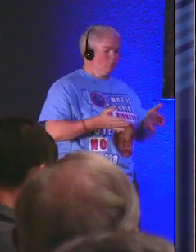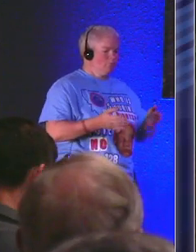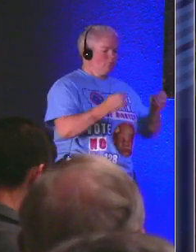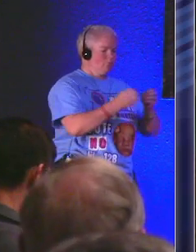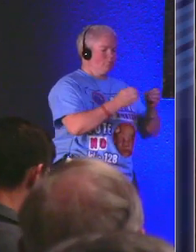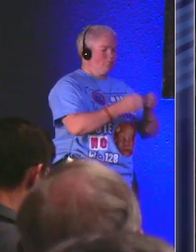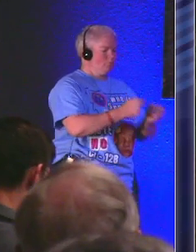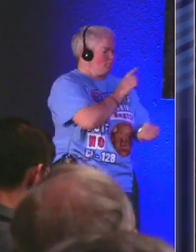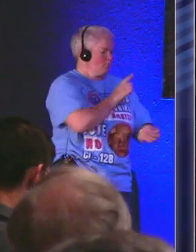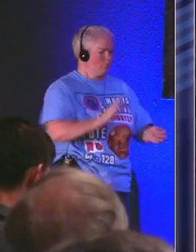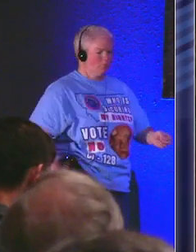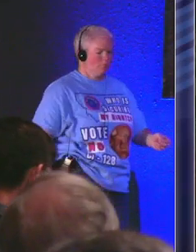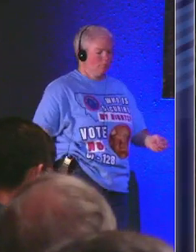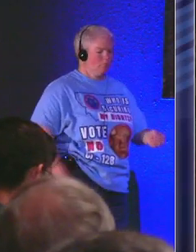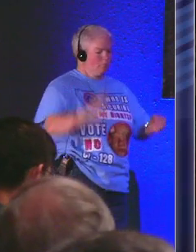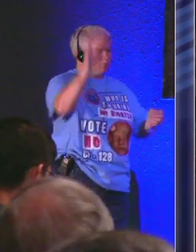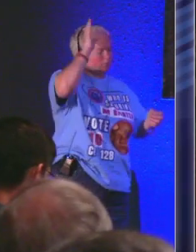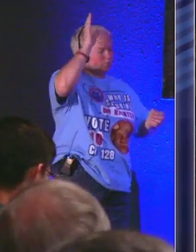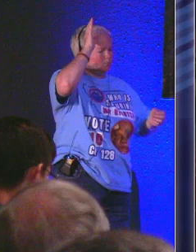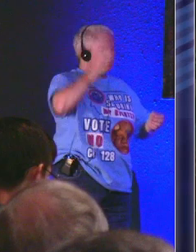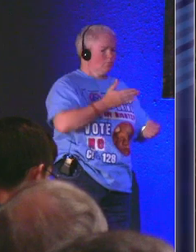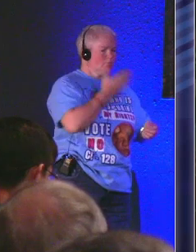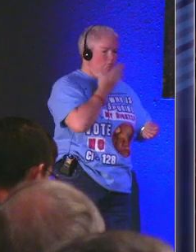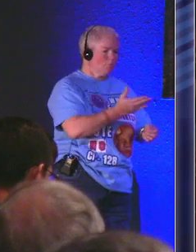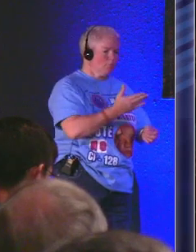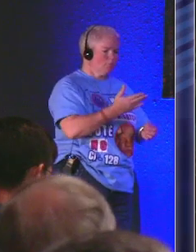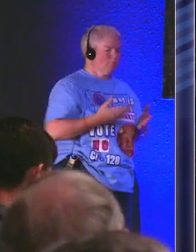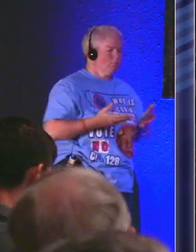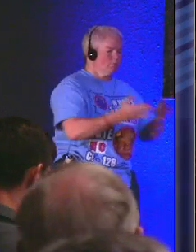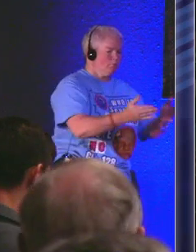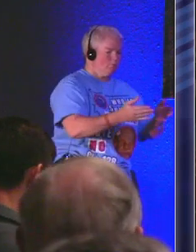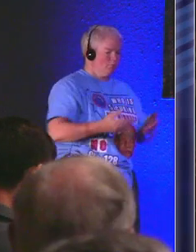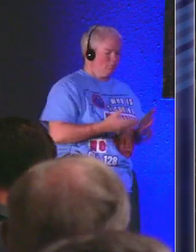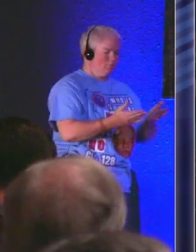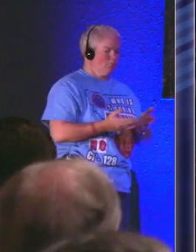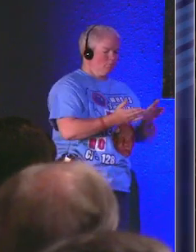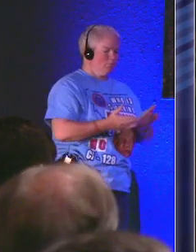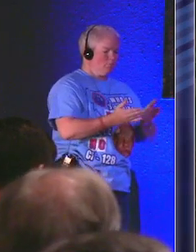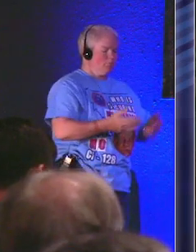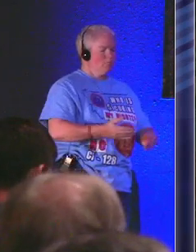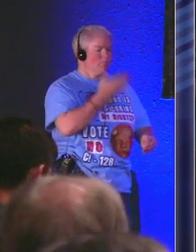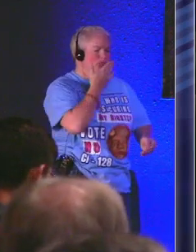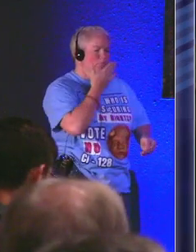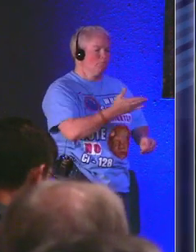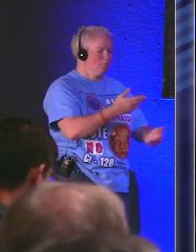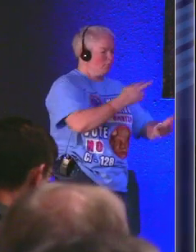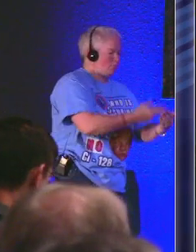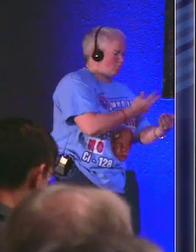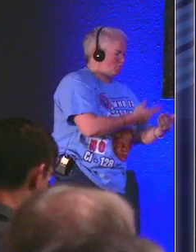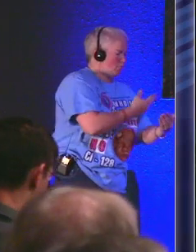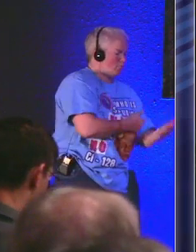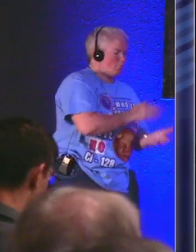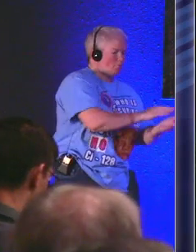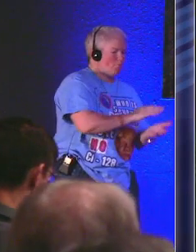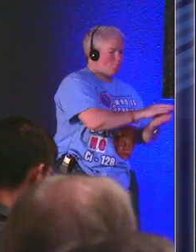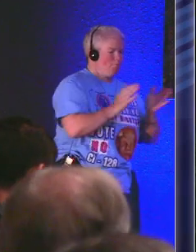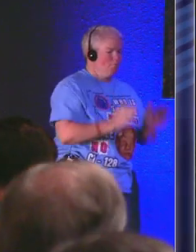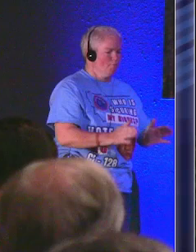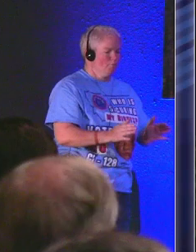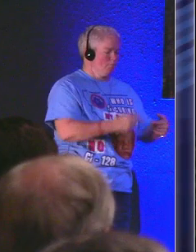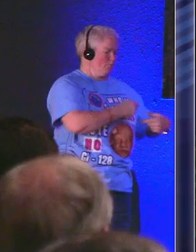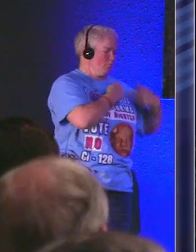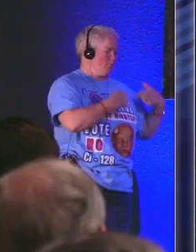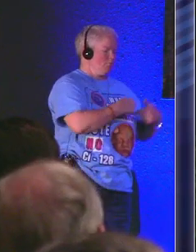and just more of the lord upon them father we thank you for bringing them here we thank you lord for their shepherding hearts